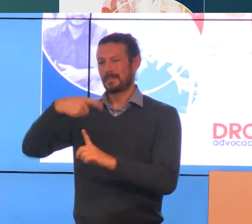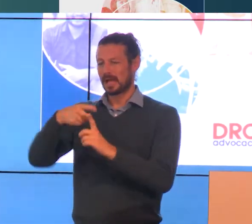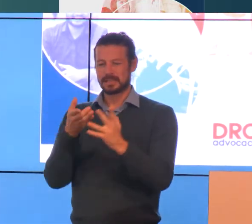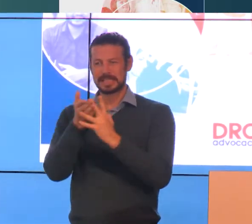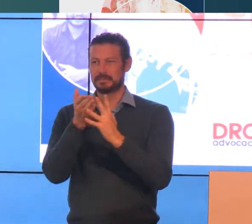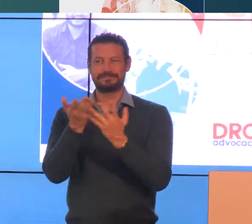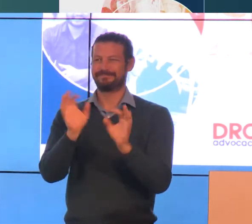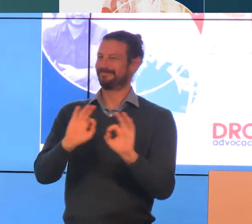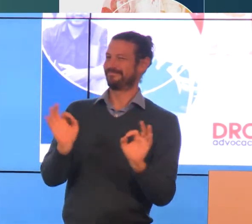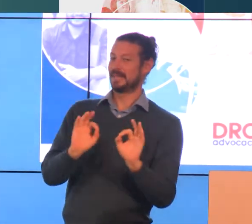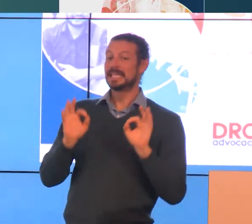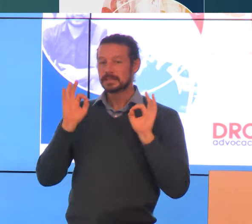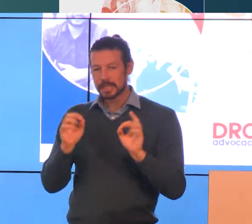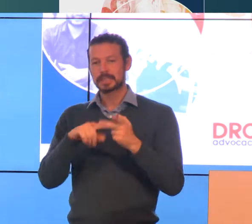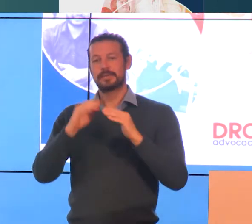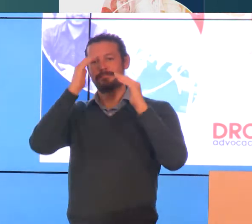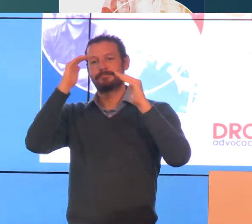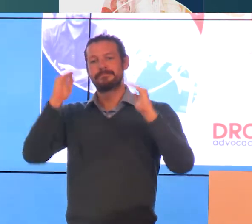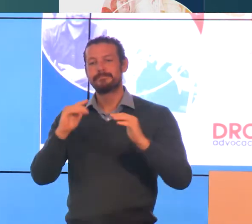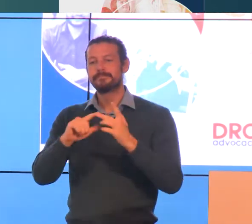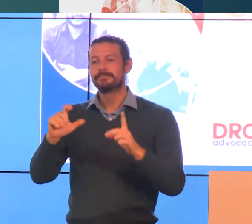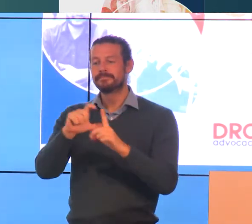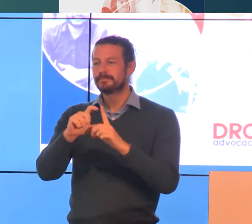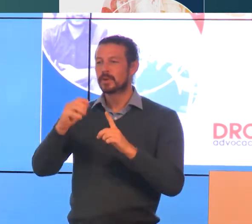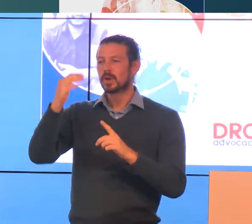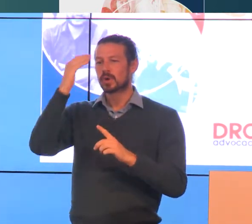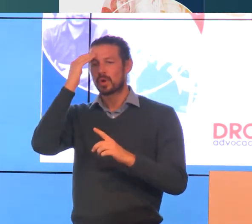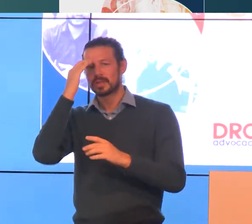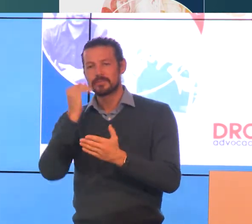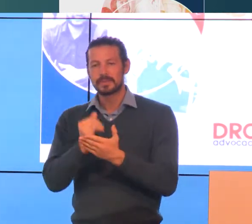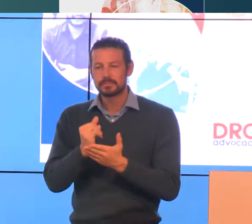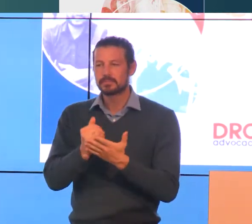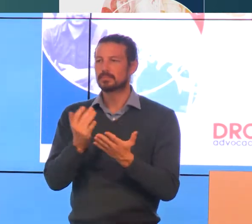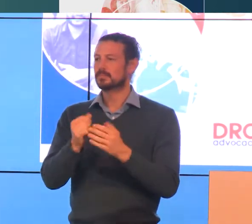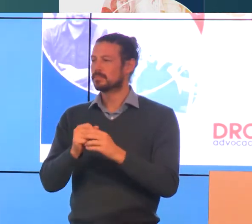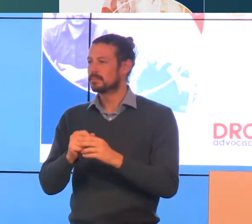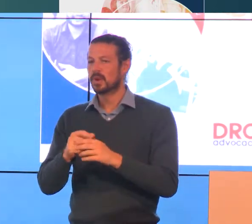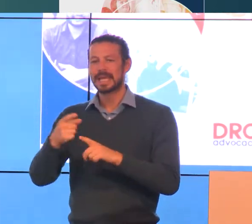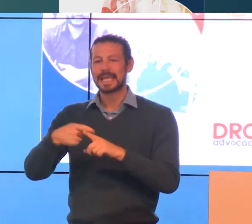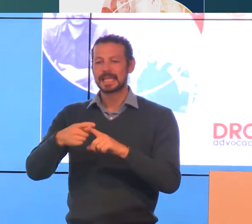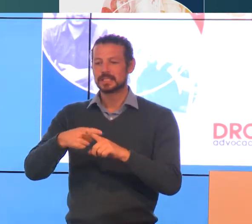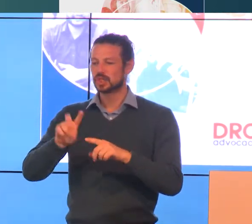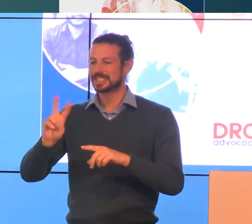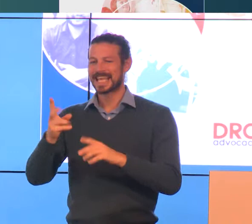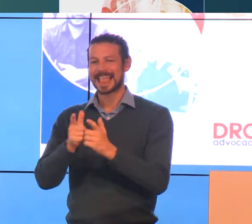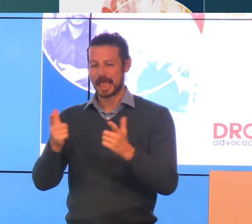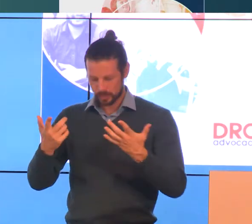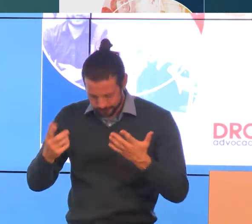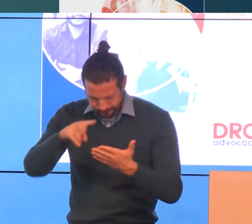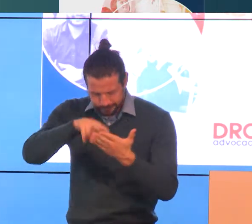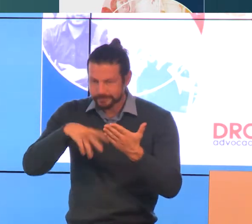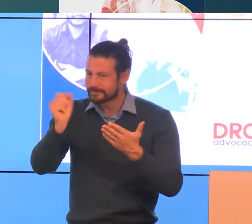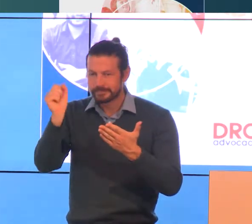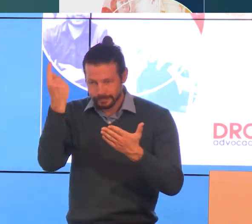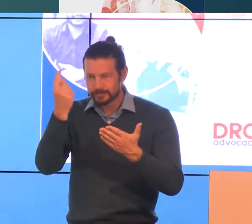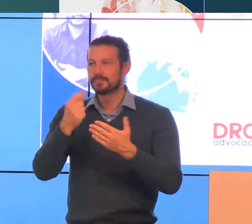in particular for people with intellectual disability, cognitive disability, people with English as a second language, and those